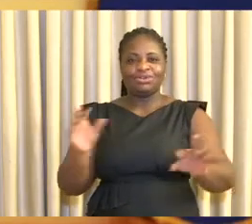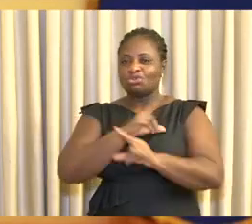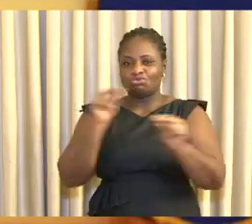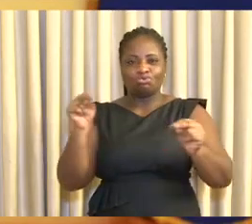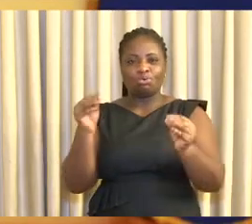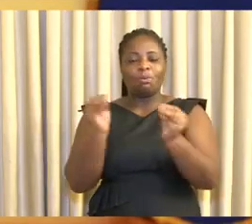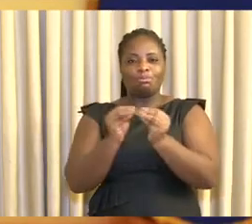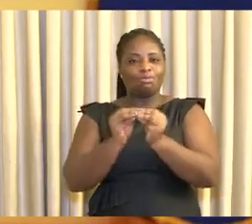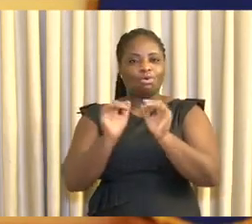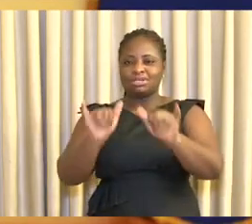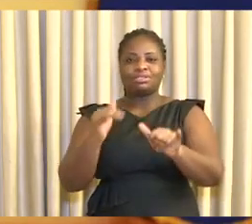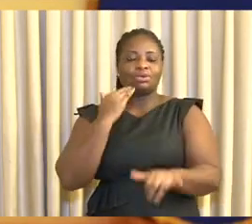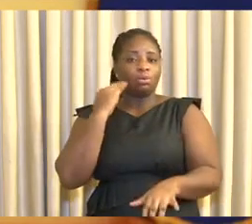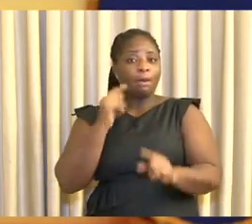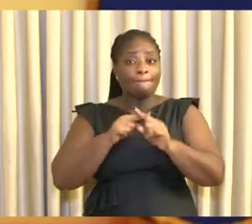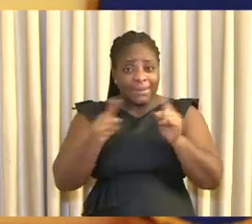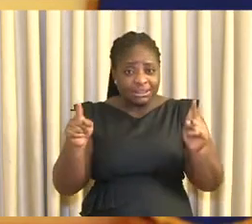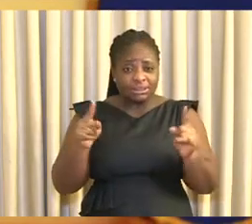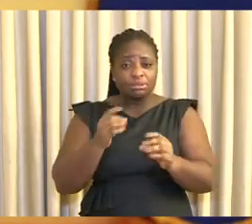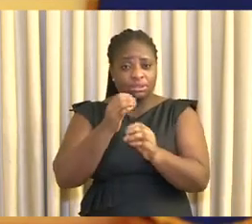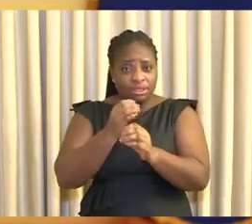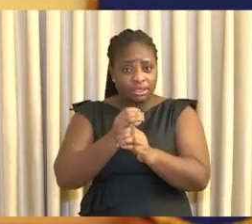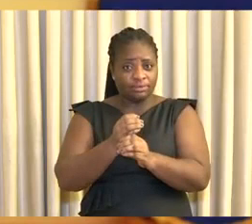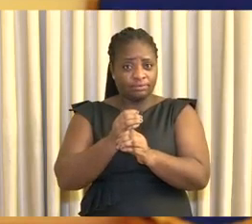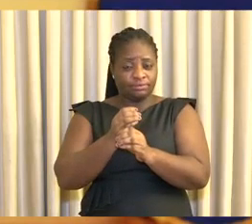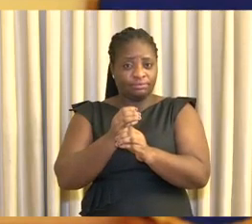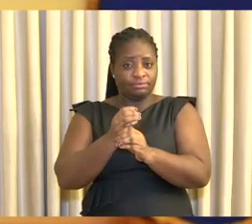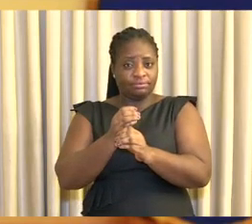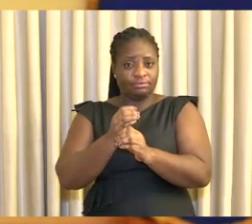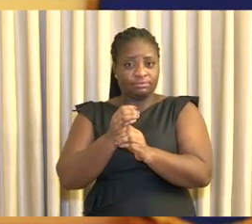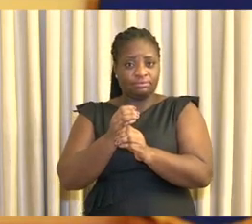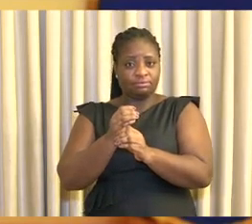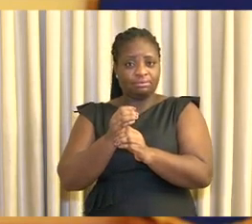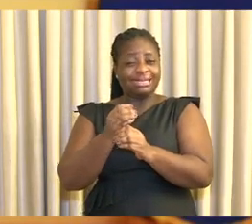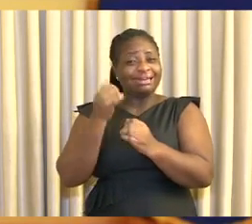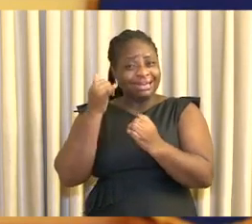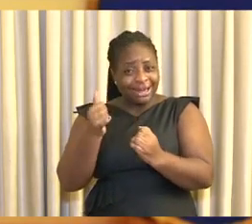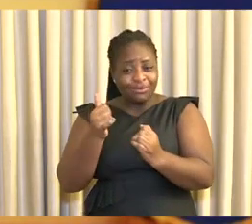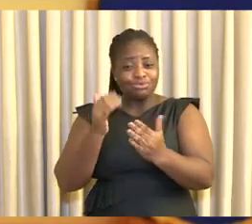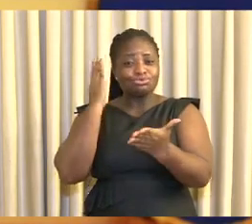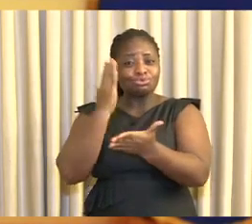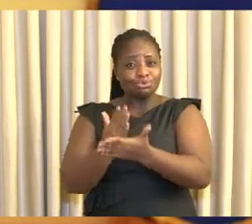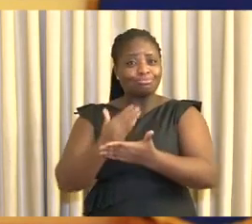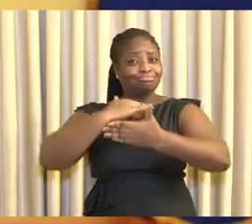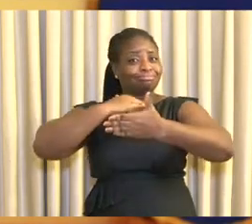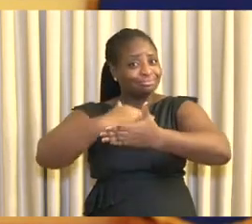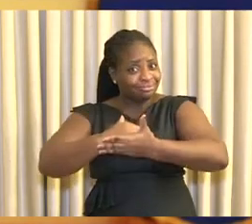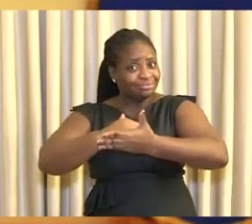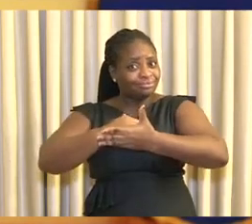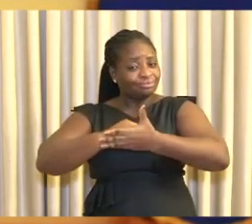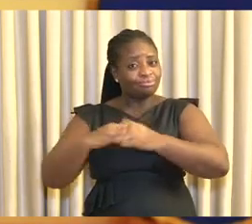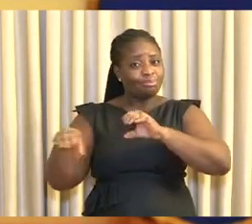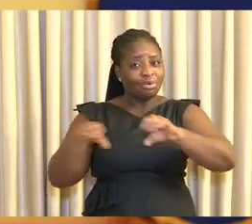I must make it clear at the outset that lifting these restrictions does not mean